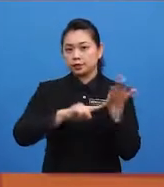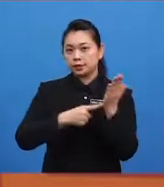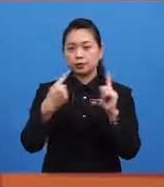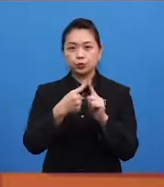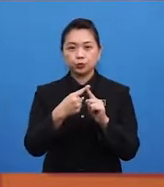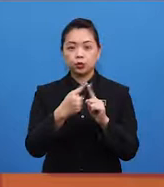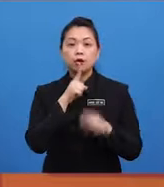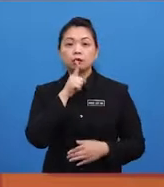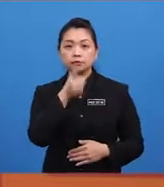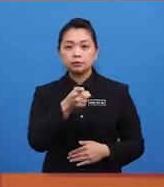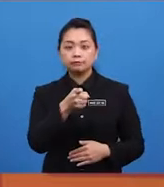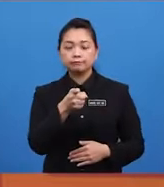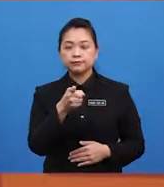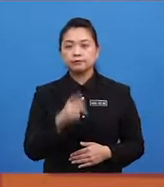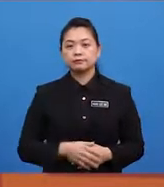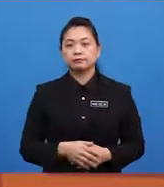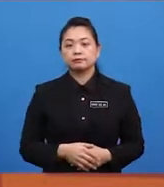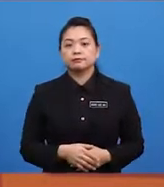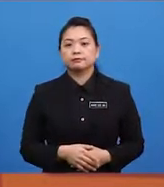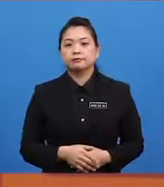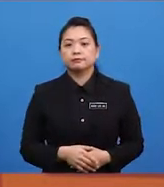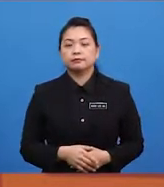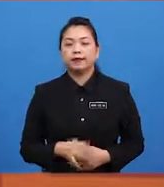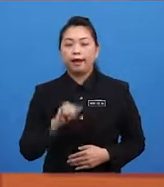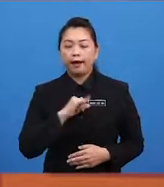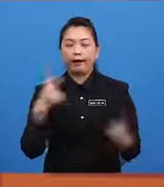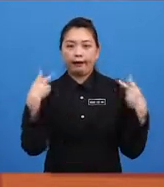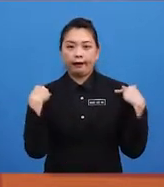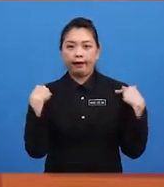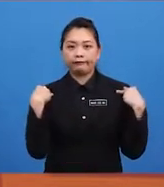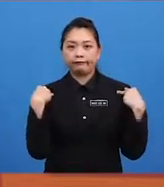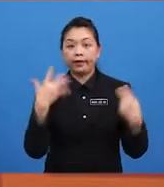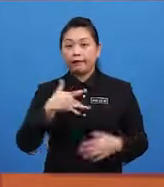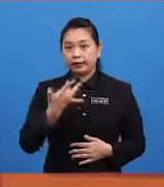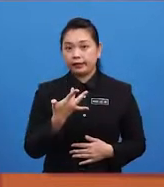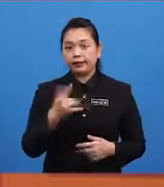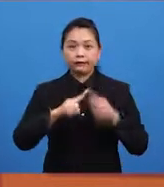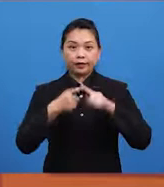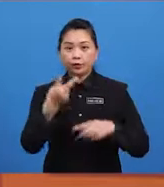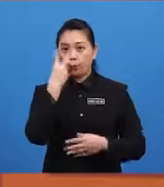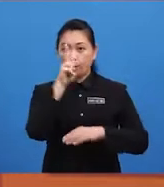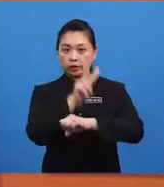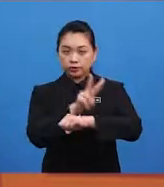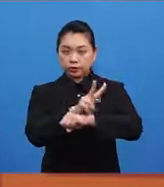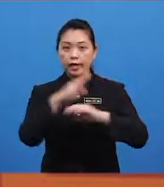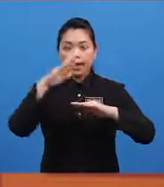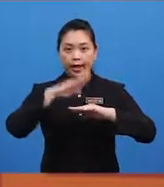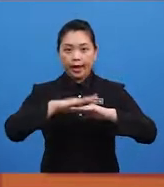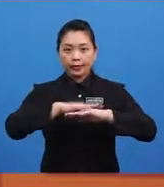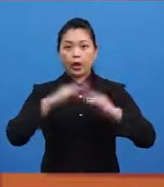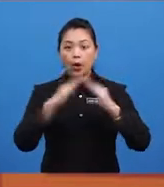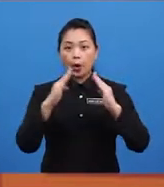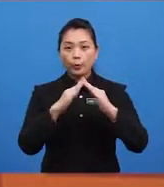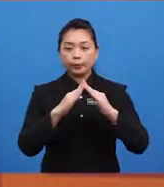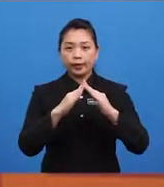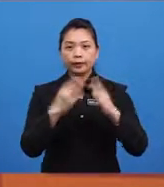Sure. I have a feeling that my friends watching at home are keen to know how to